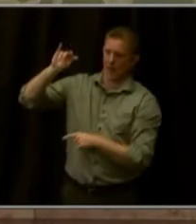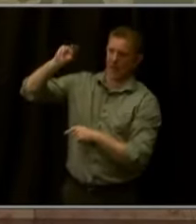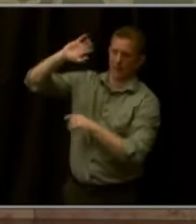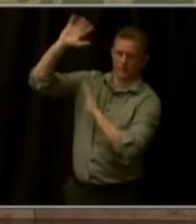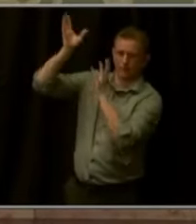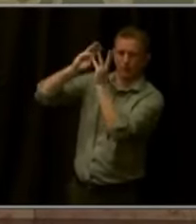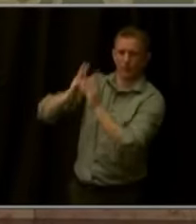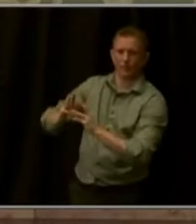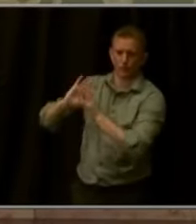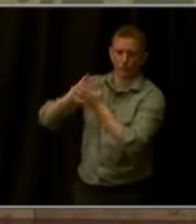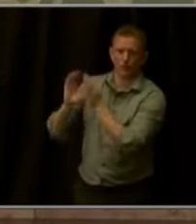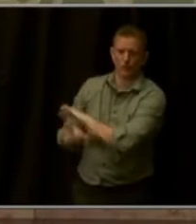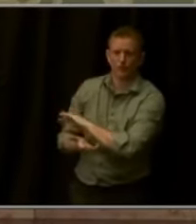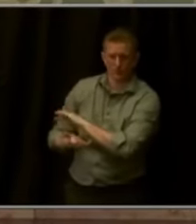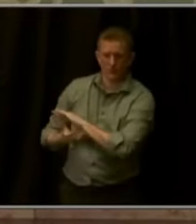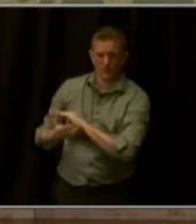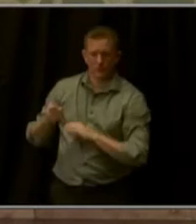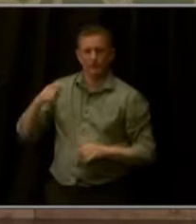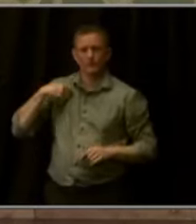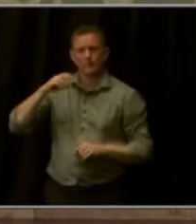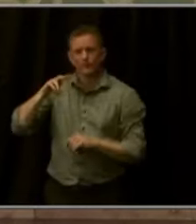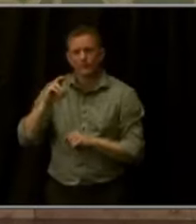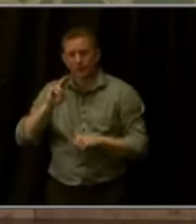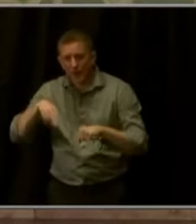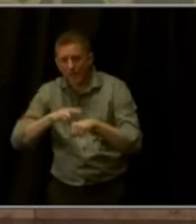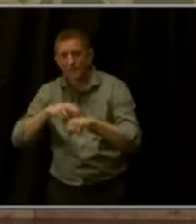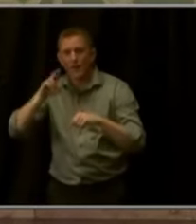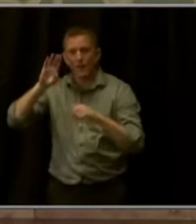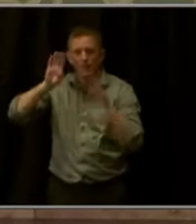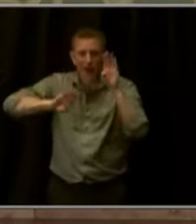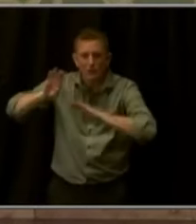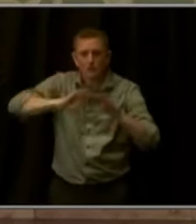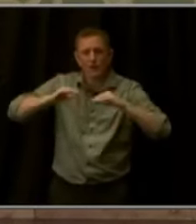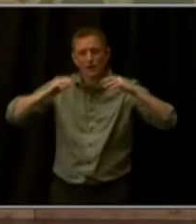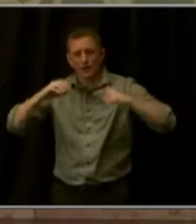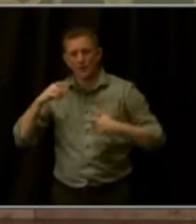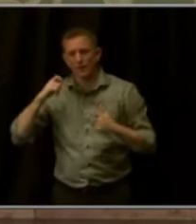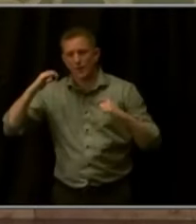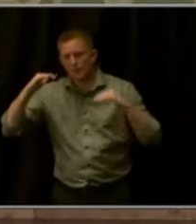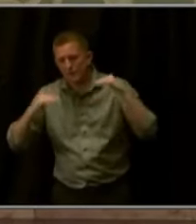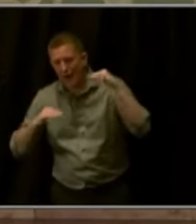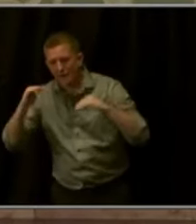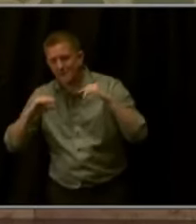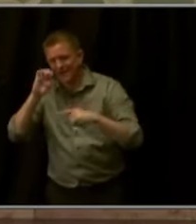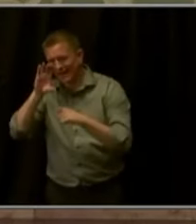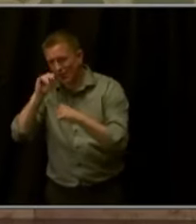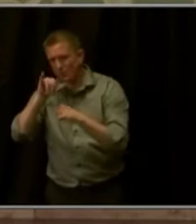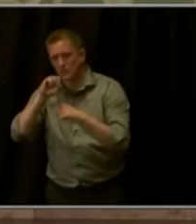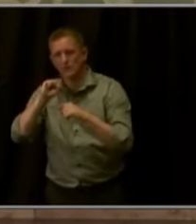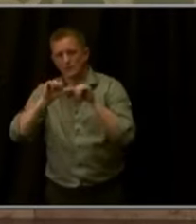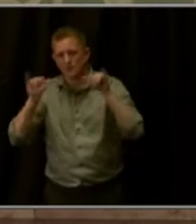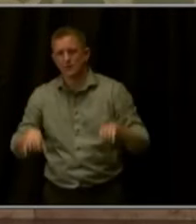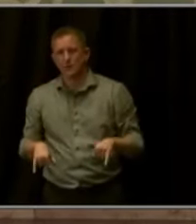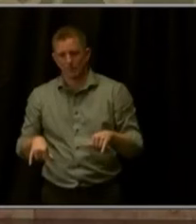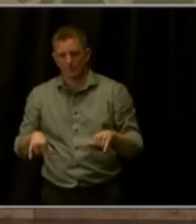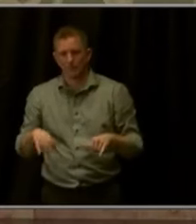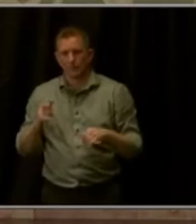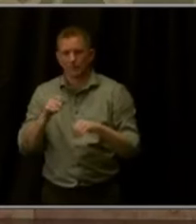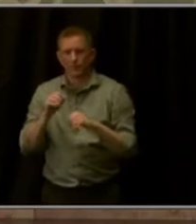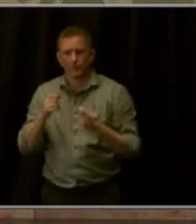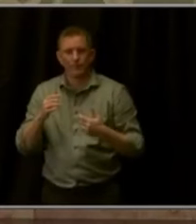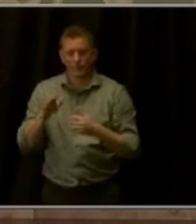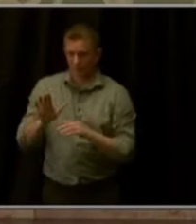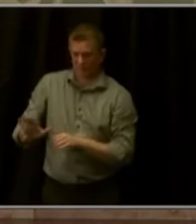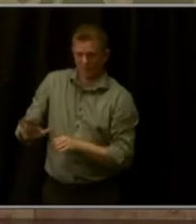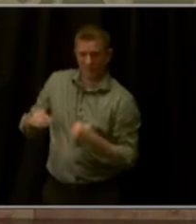biodiversity and restoring balance to our ecosystems by bringing back native species like the Canada lynx, the black